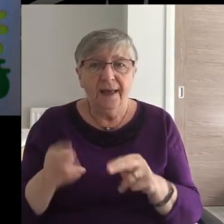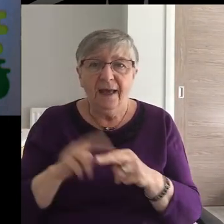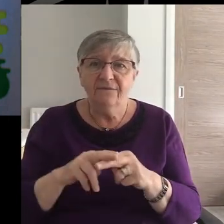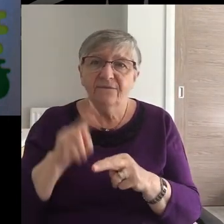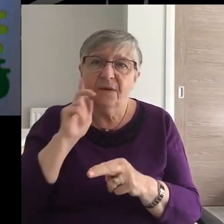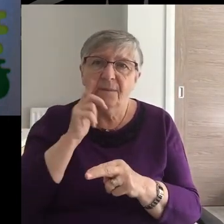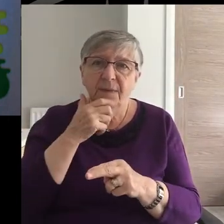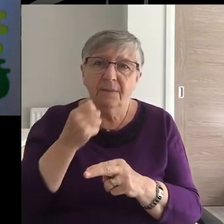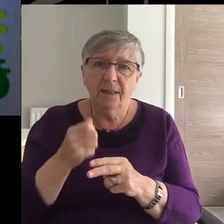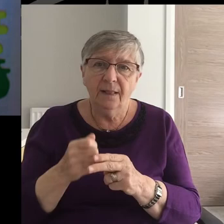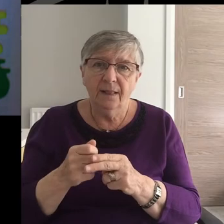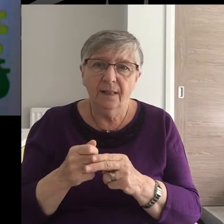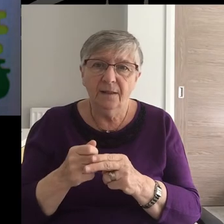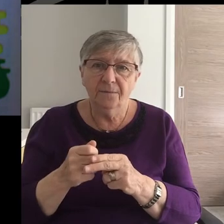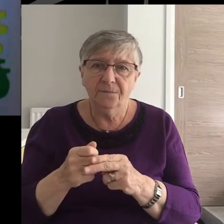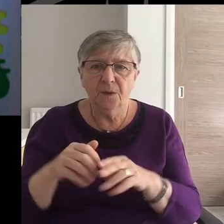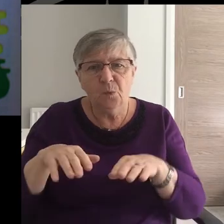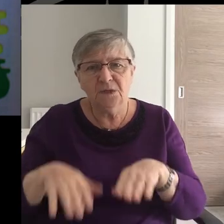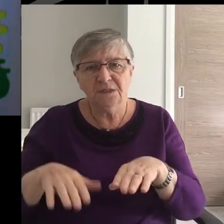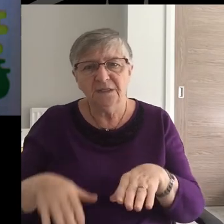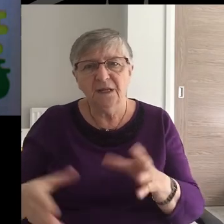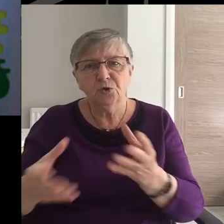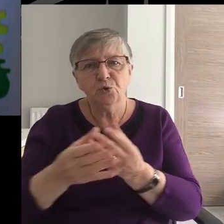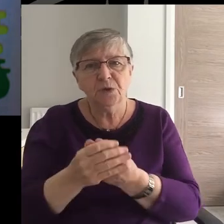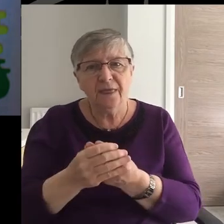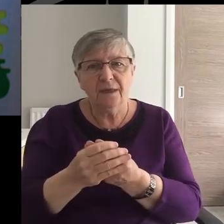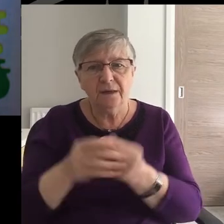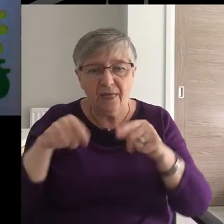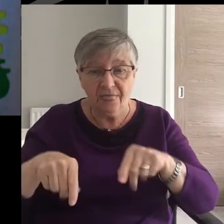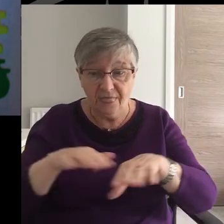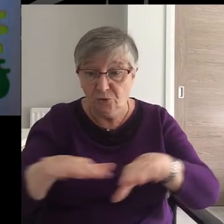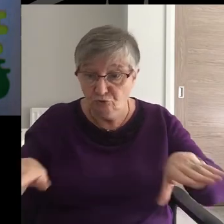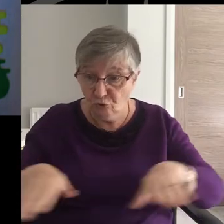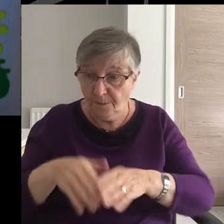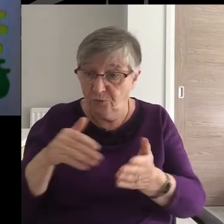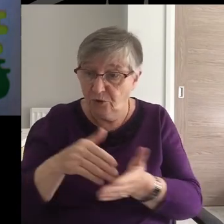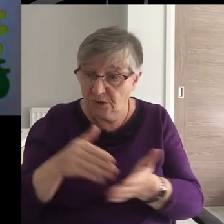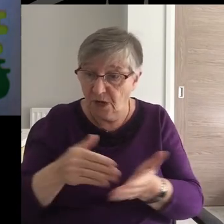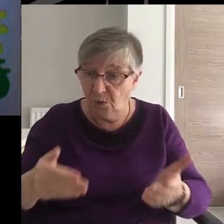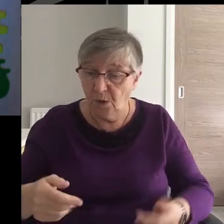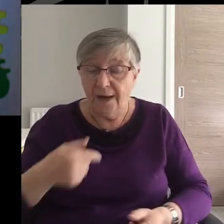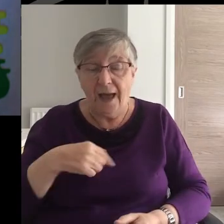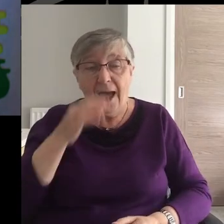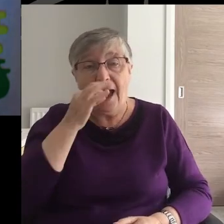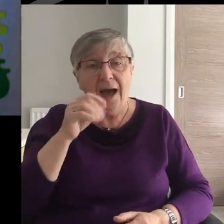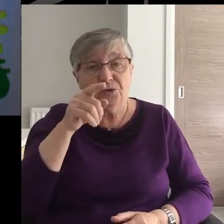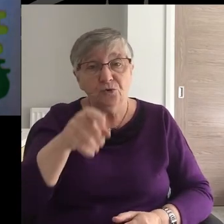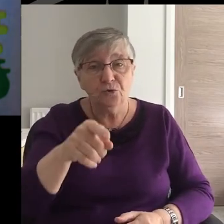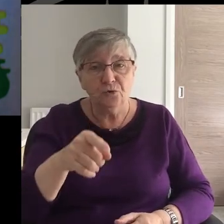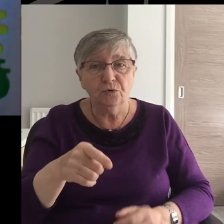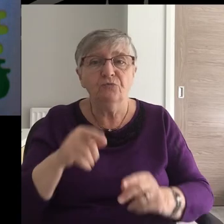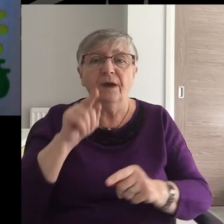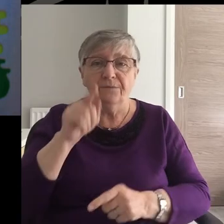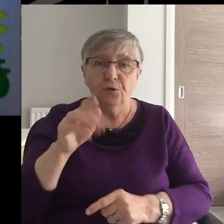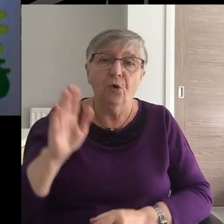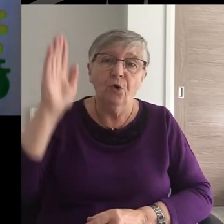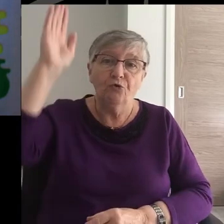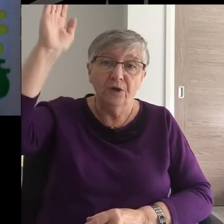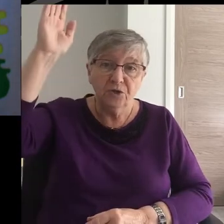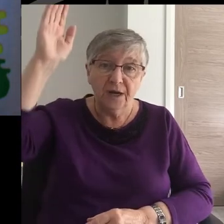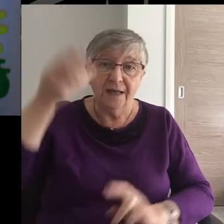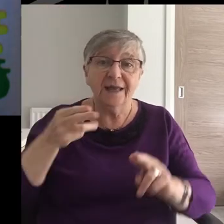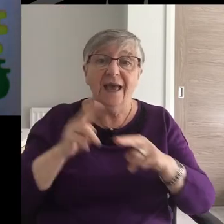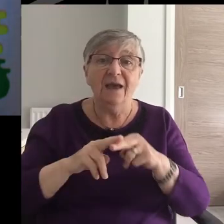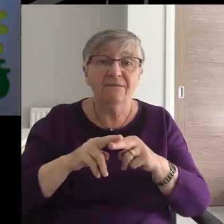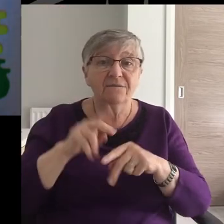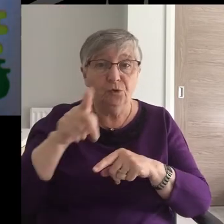If folks were sitting together in this room just now and I ask you to raise your hands